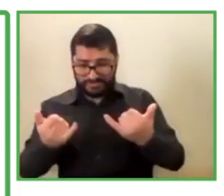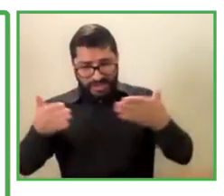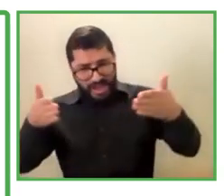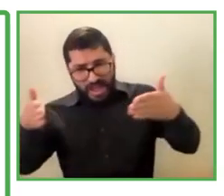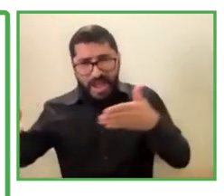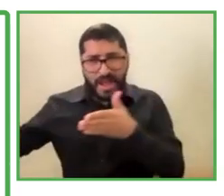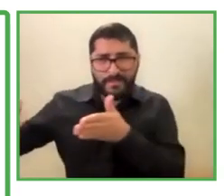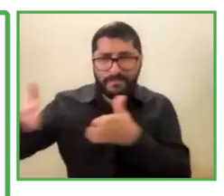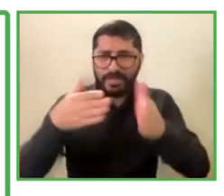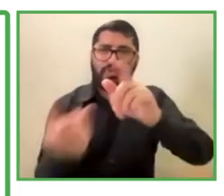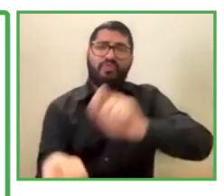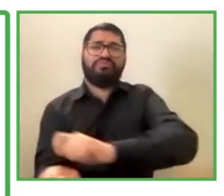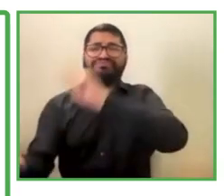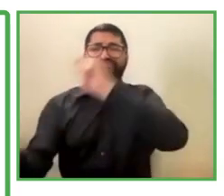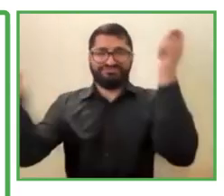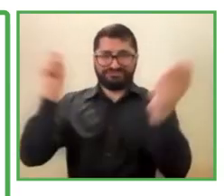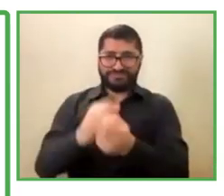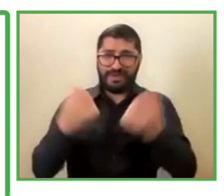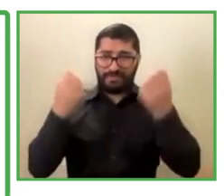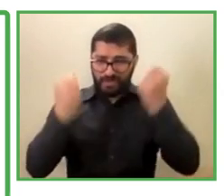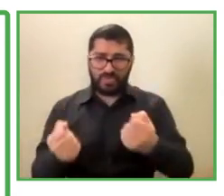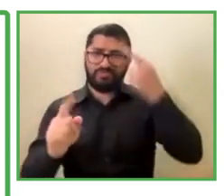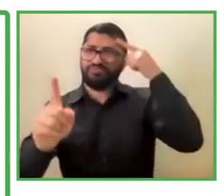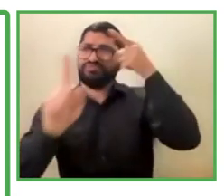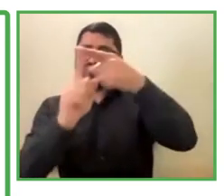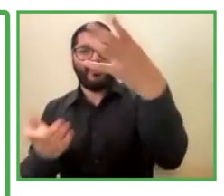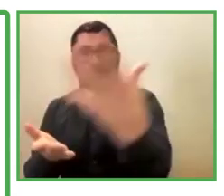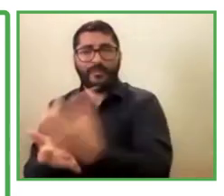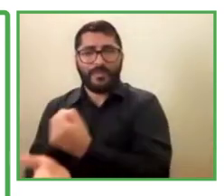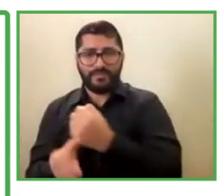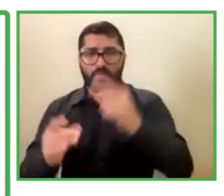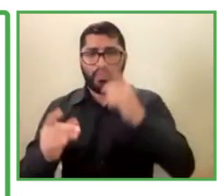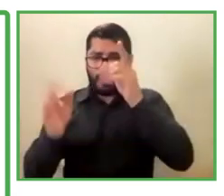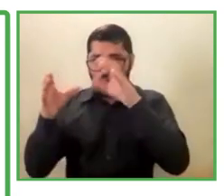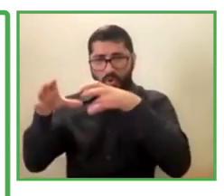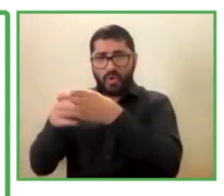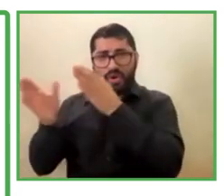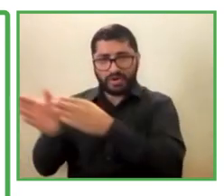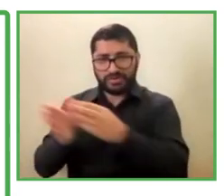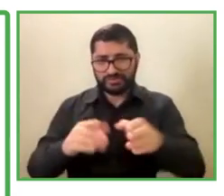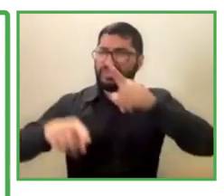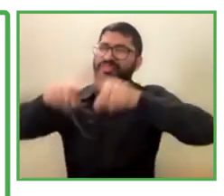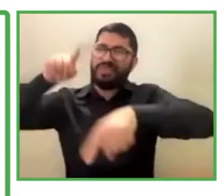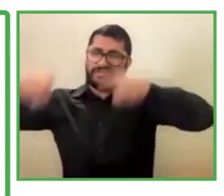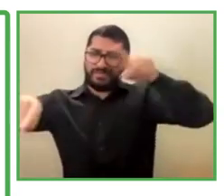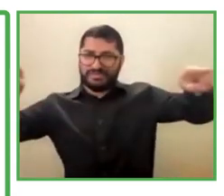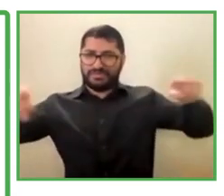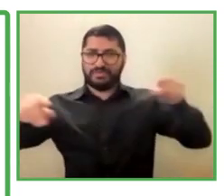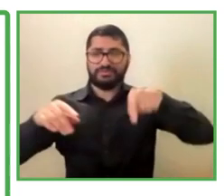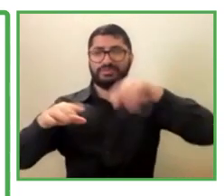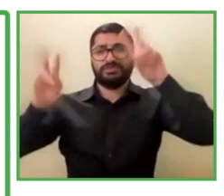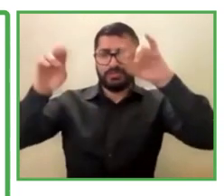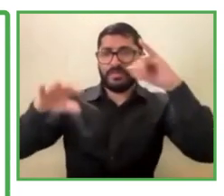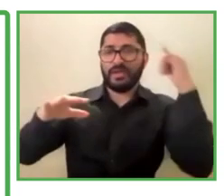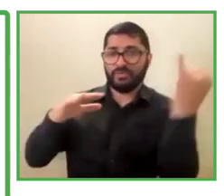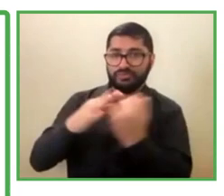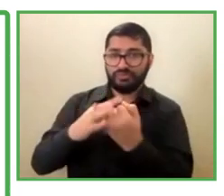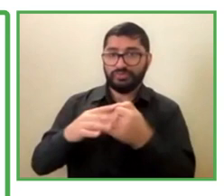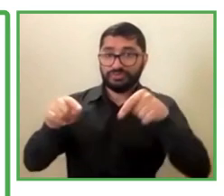To. Trans. To make this transformation. To become an organization. Can say. That is diverse. And inclusive.